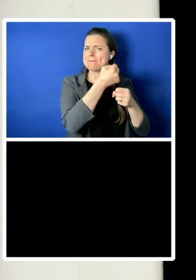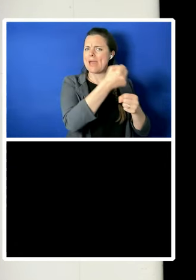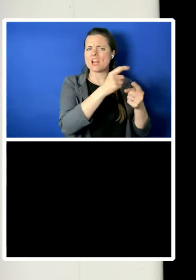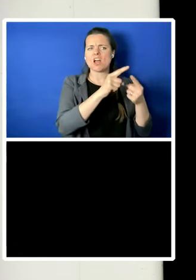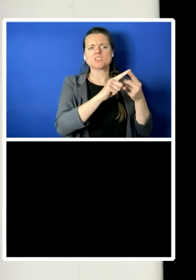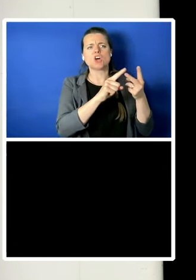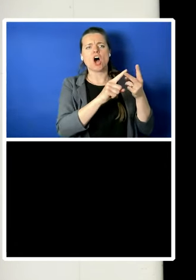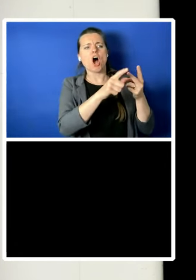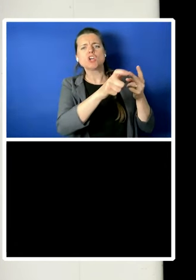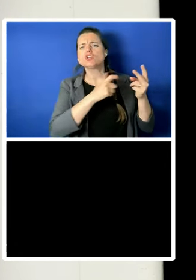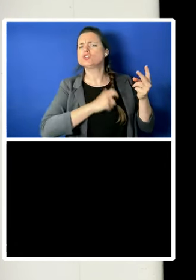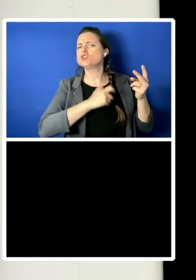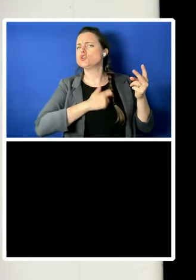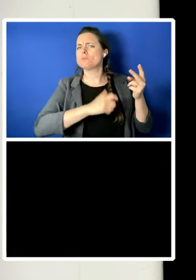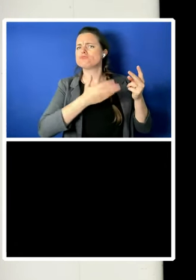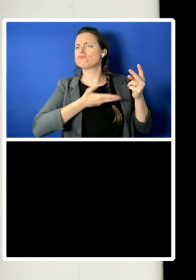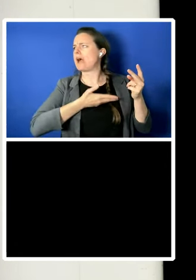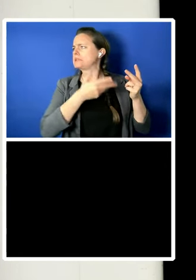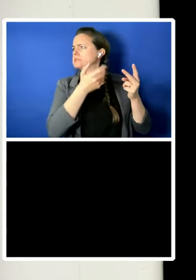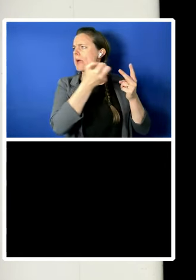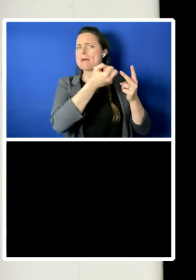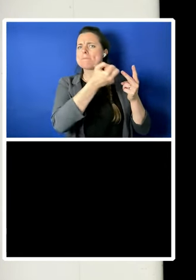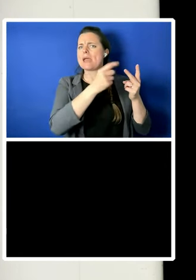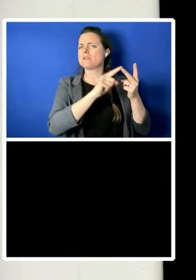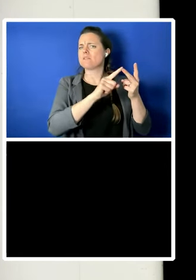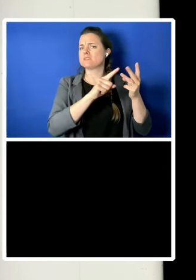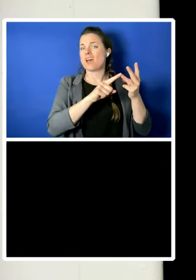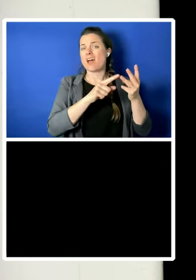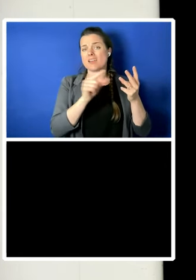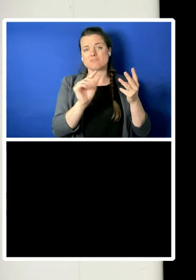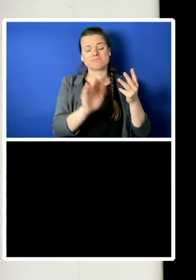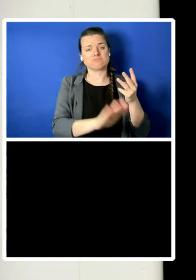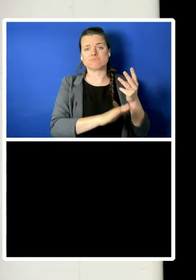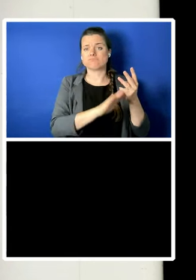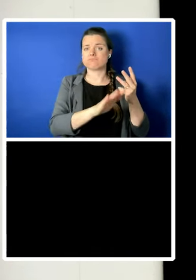refugees in small boats instead.